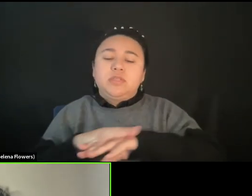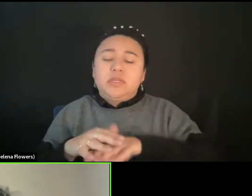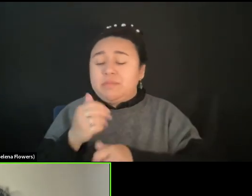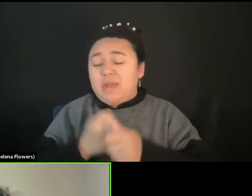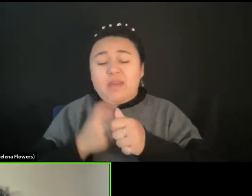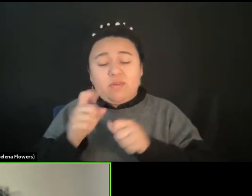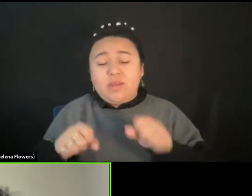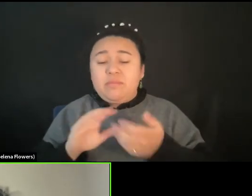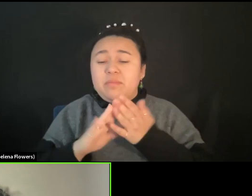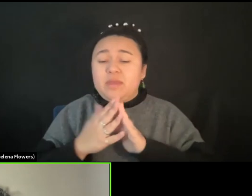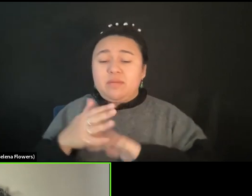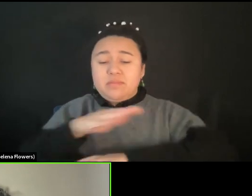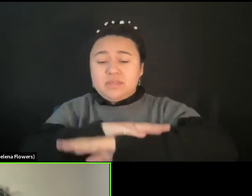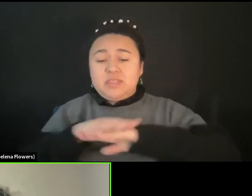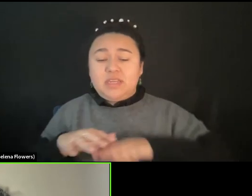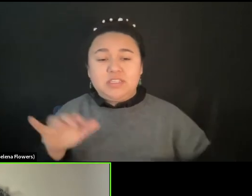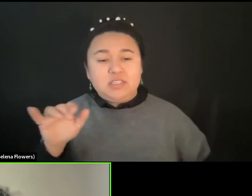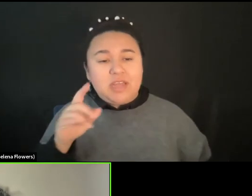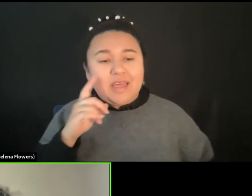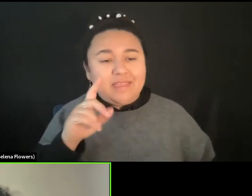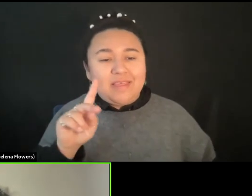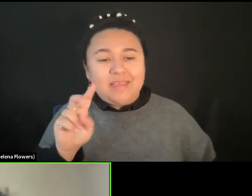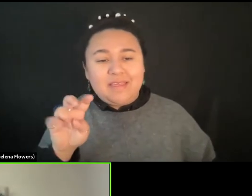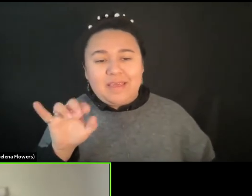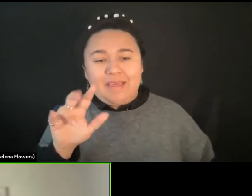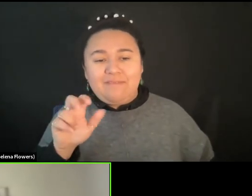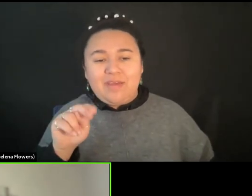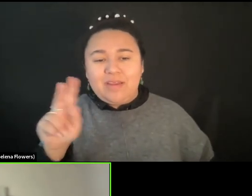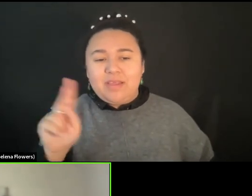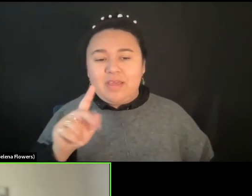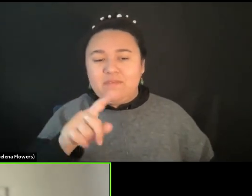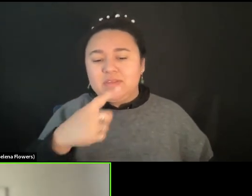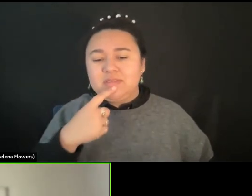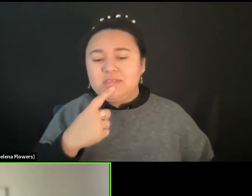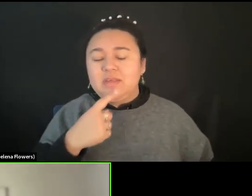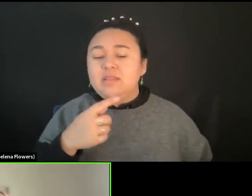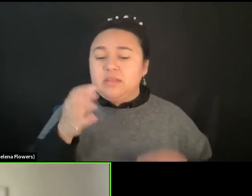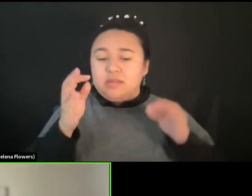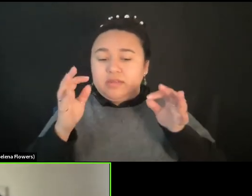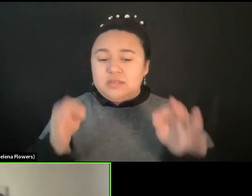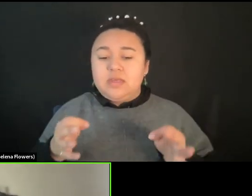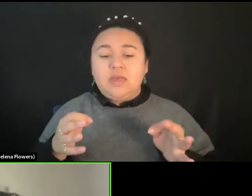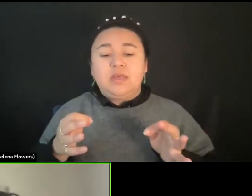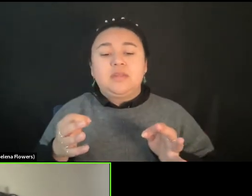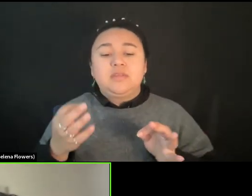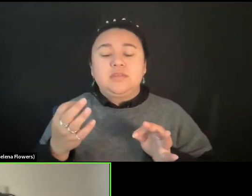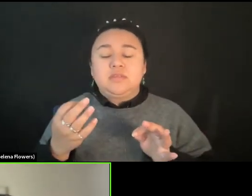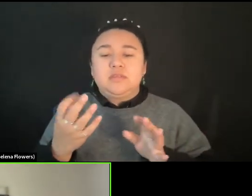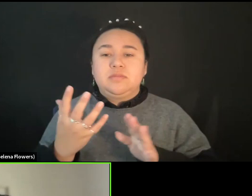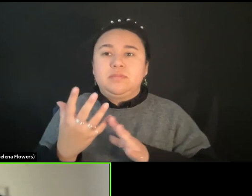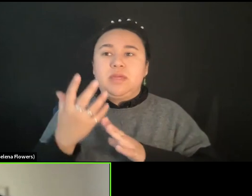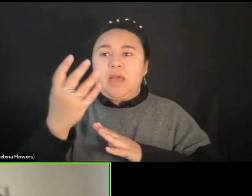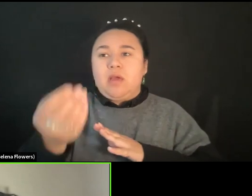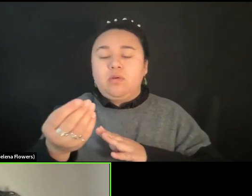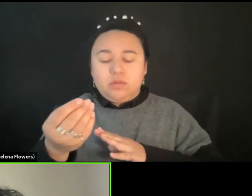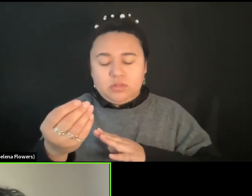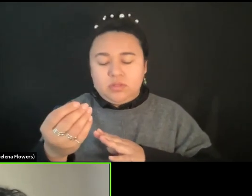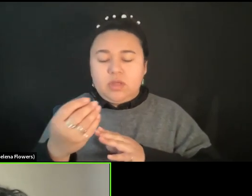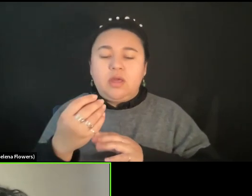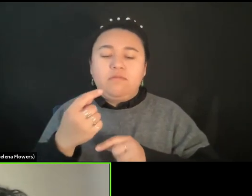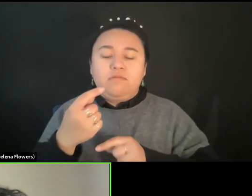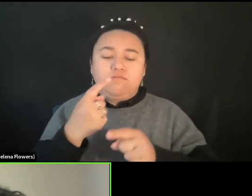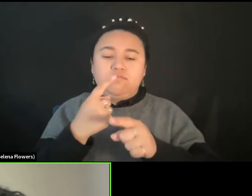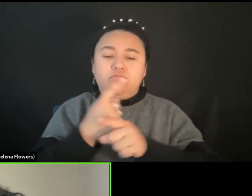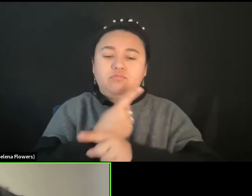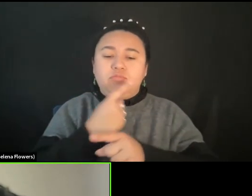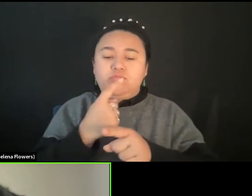I think K1 truly mentioned that, yes, they decided to go out of these conventional spaces. But he